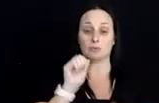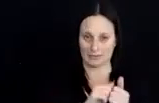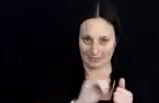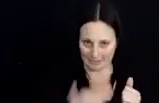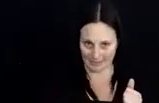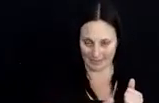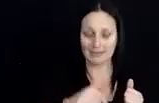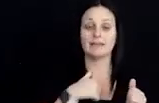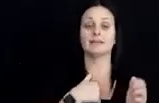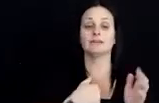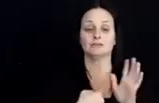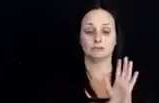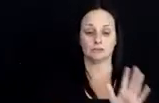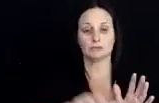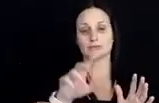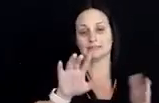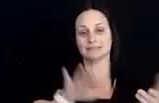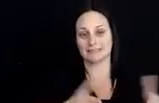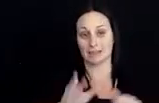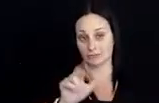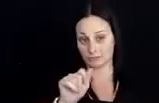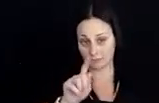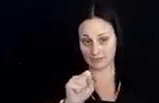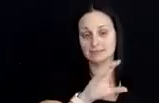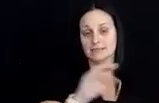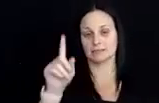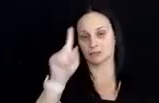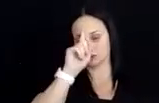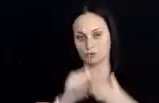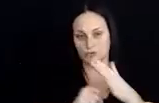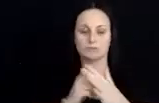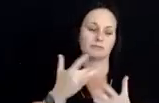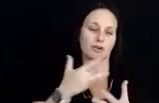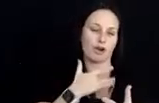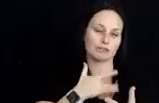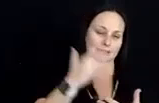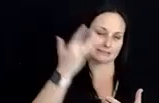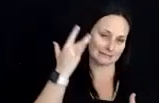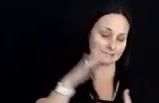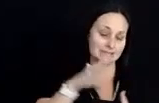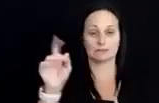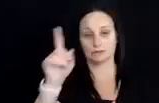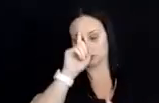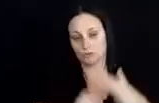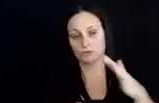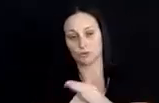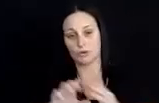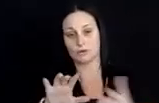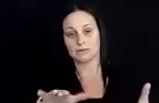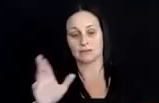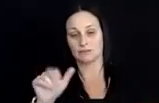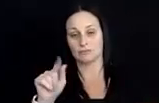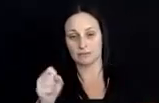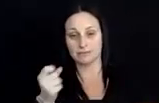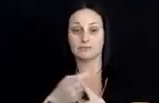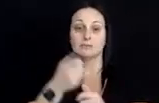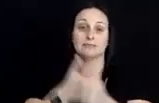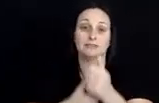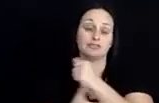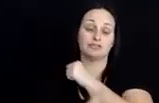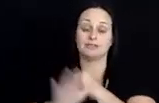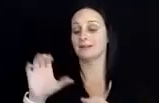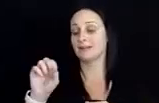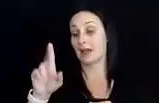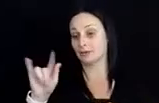show you the heart disease death rates and the stroke death rates by county in the United